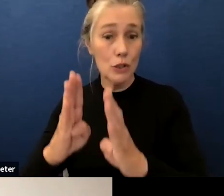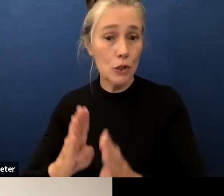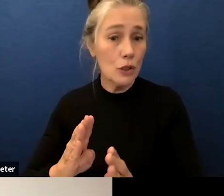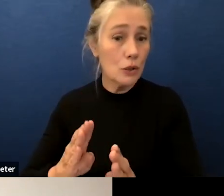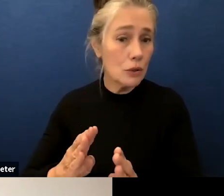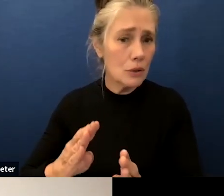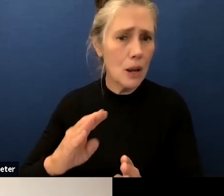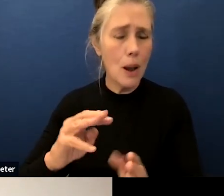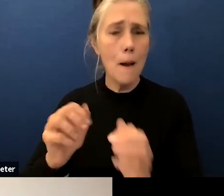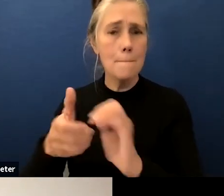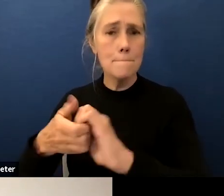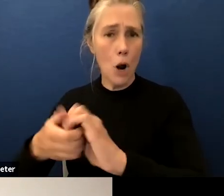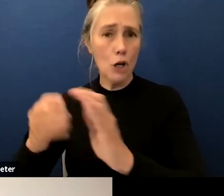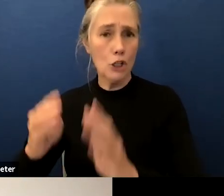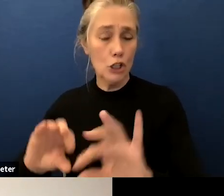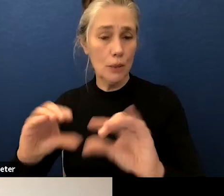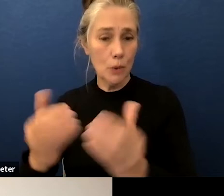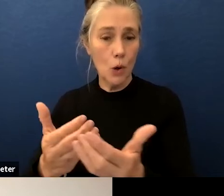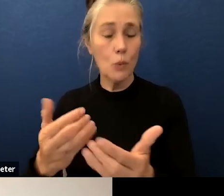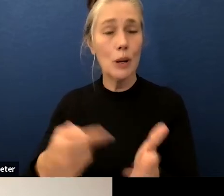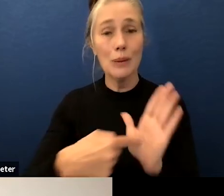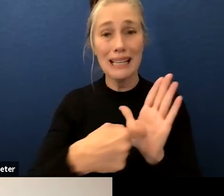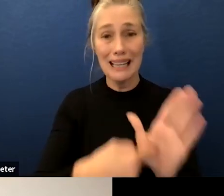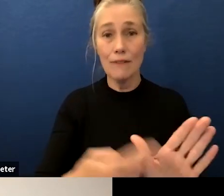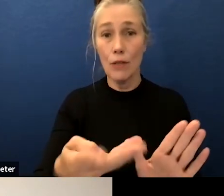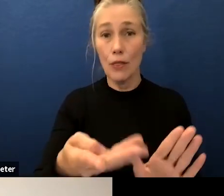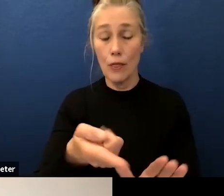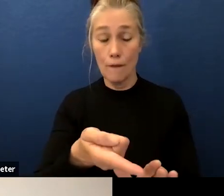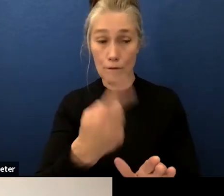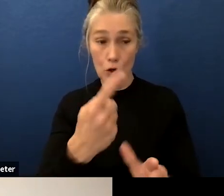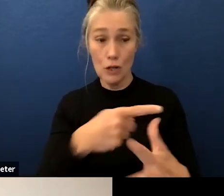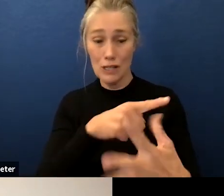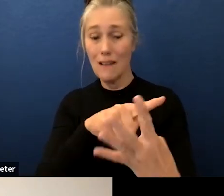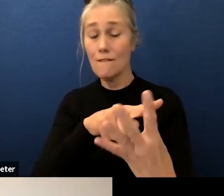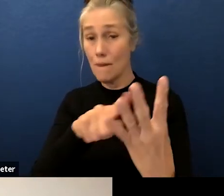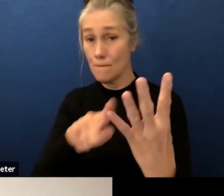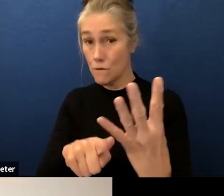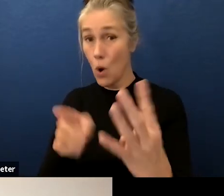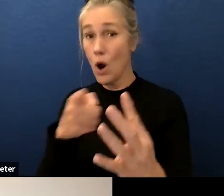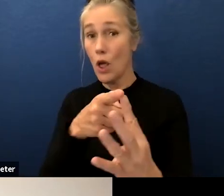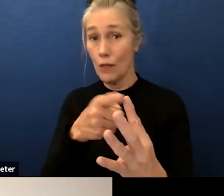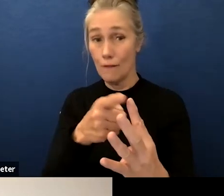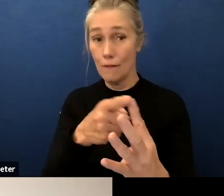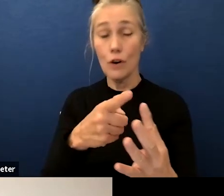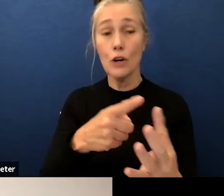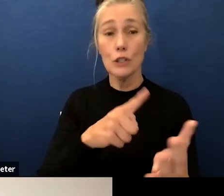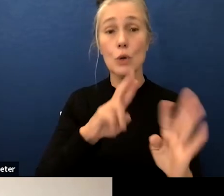reports on our district's student-centered goals next slide